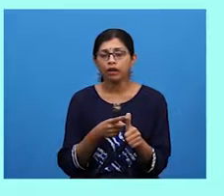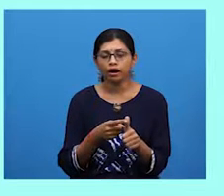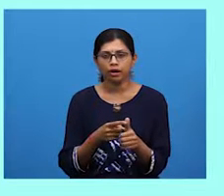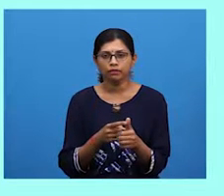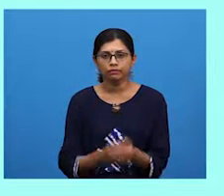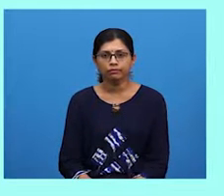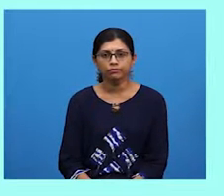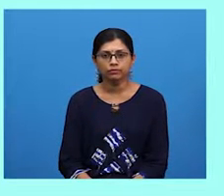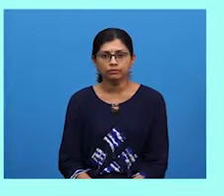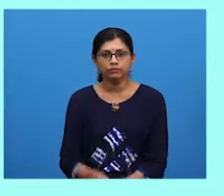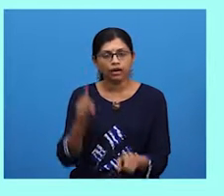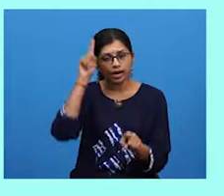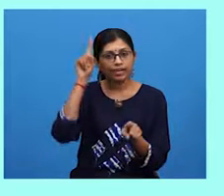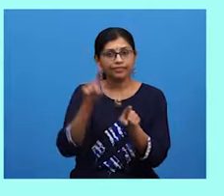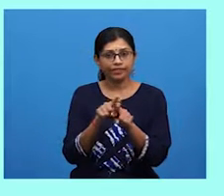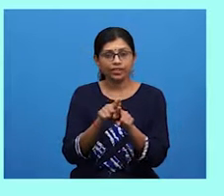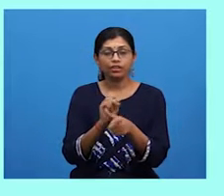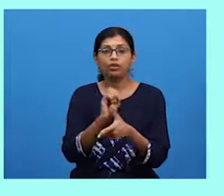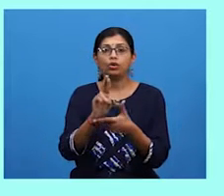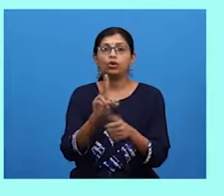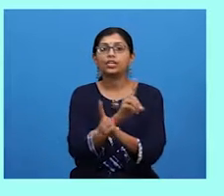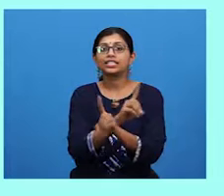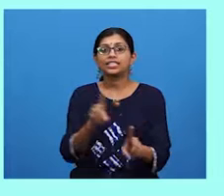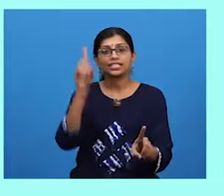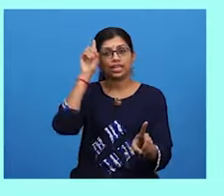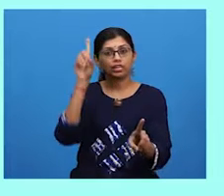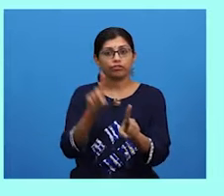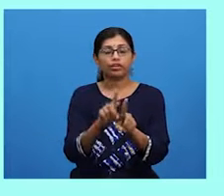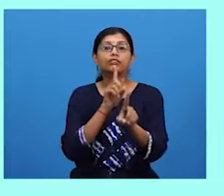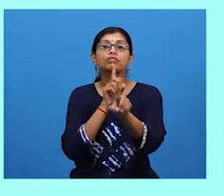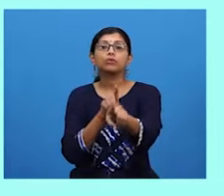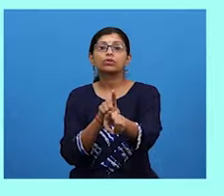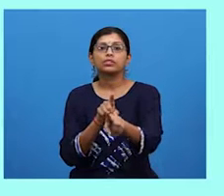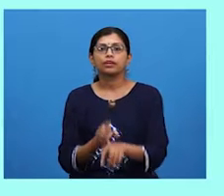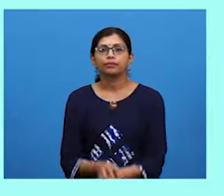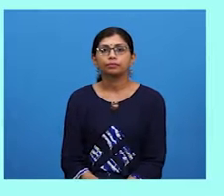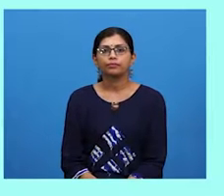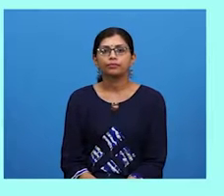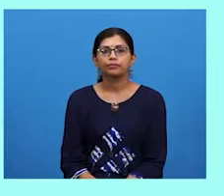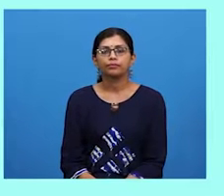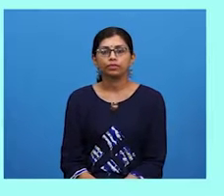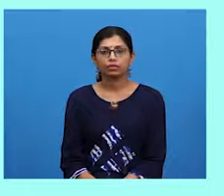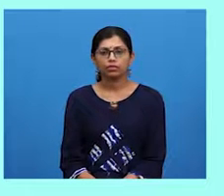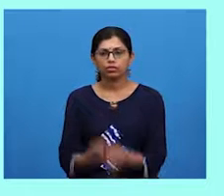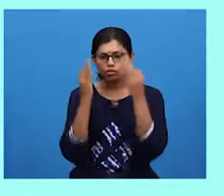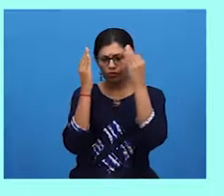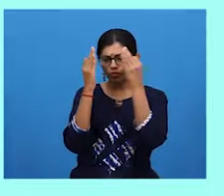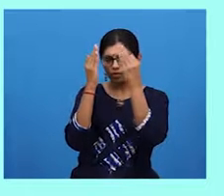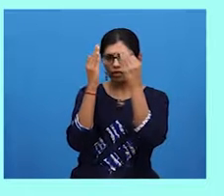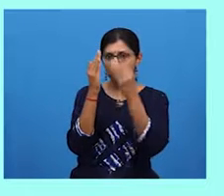the agree or disagree response. This type of response